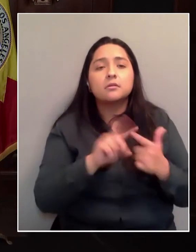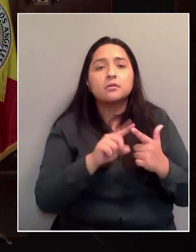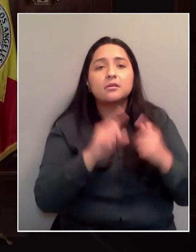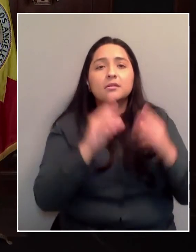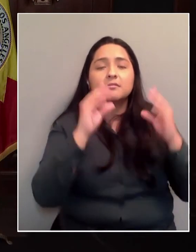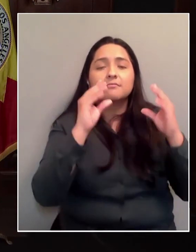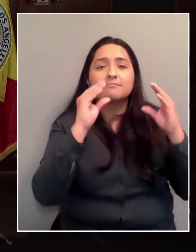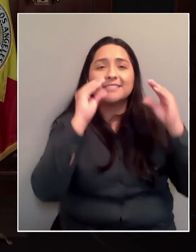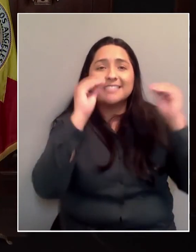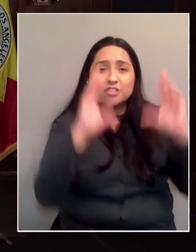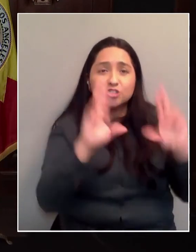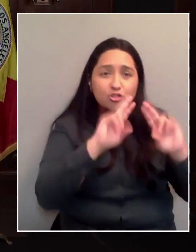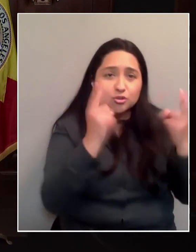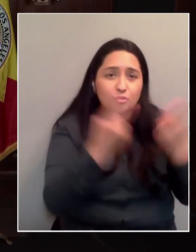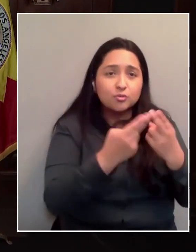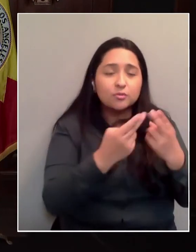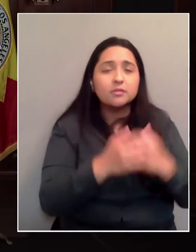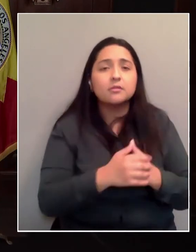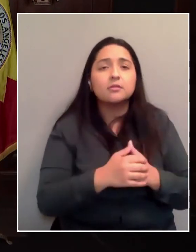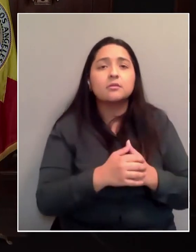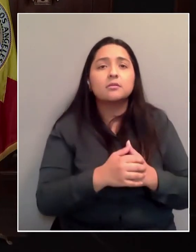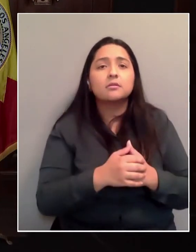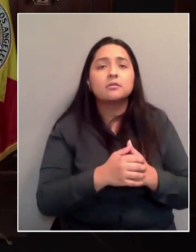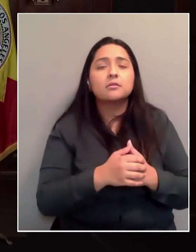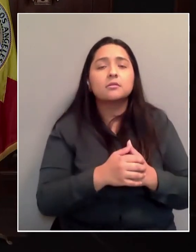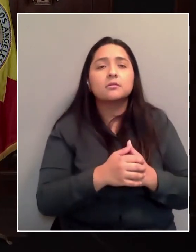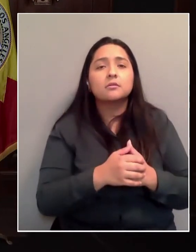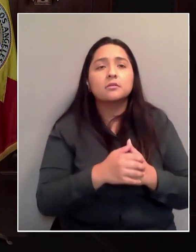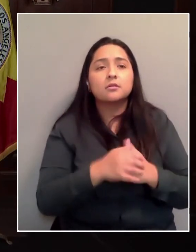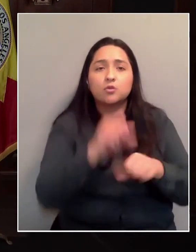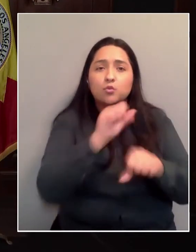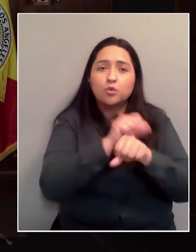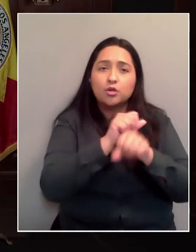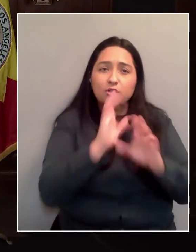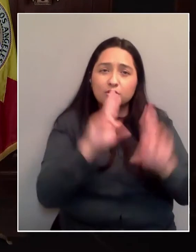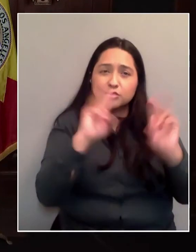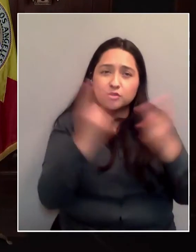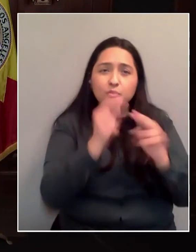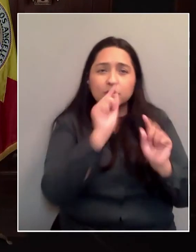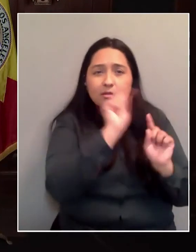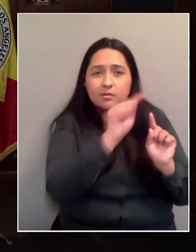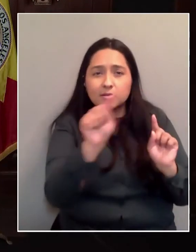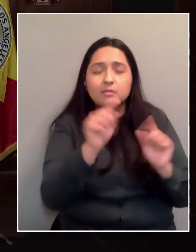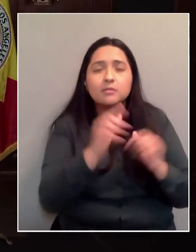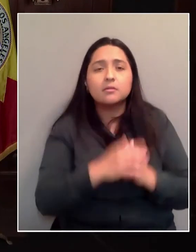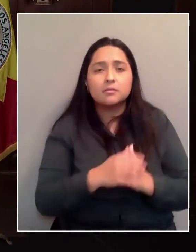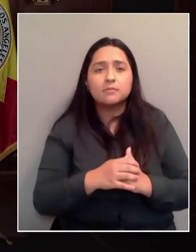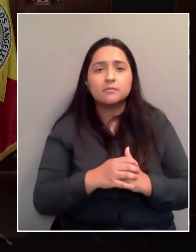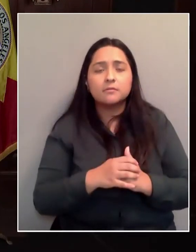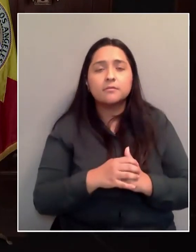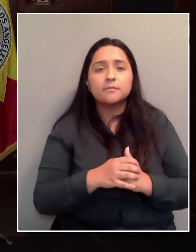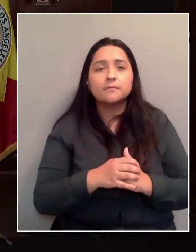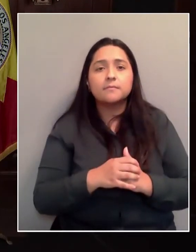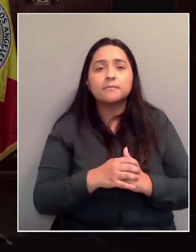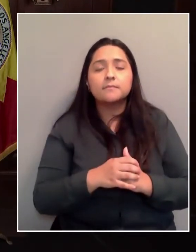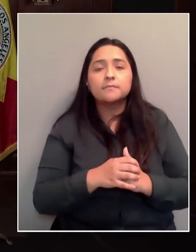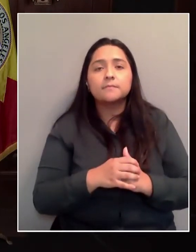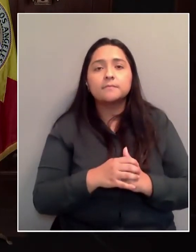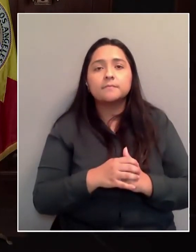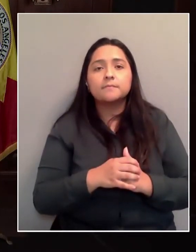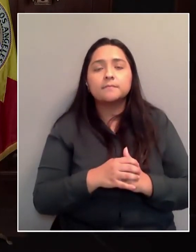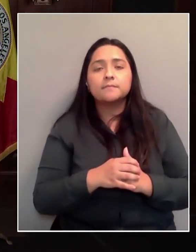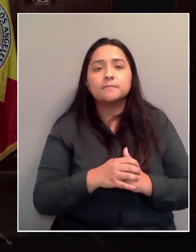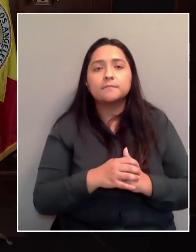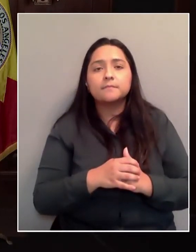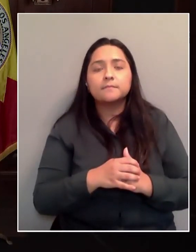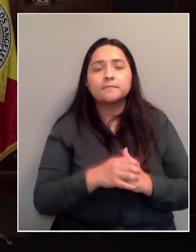the leaders of the health who, as a community of the other,